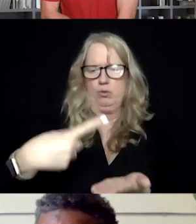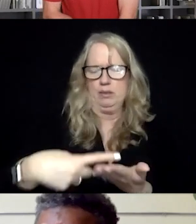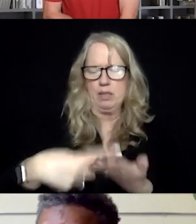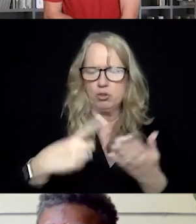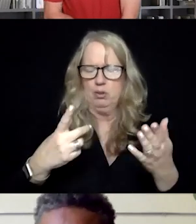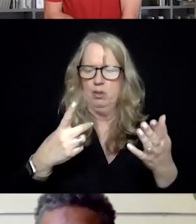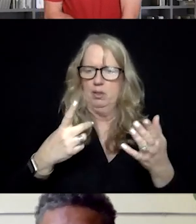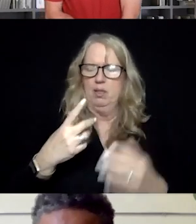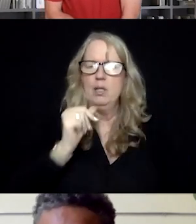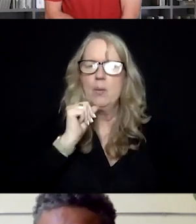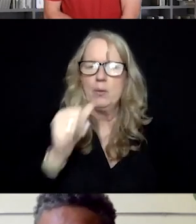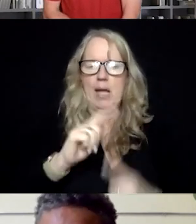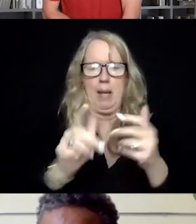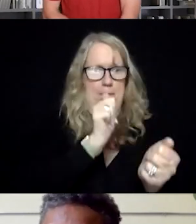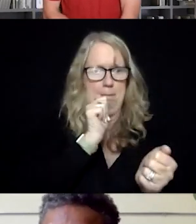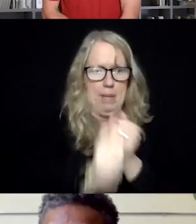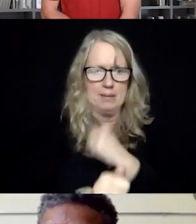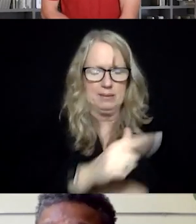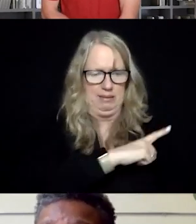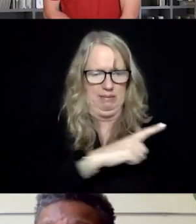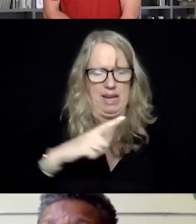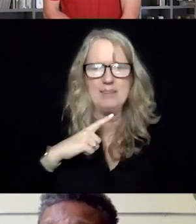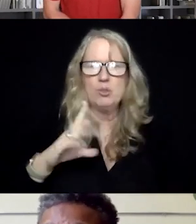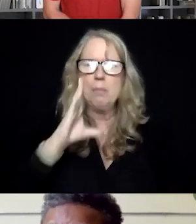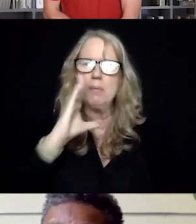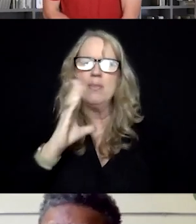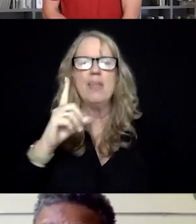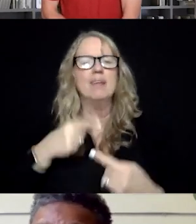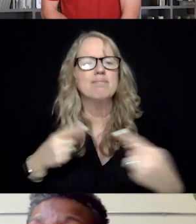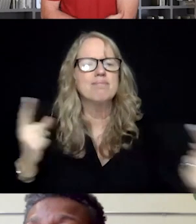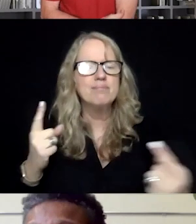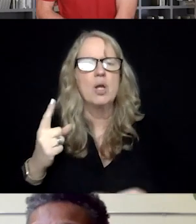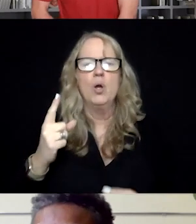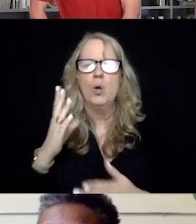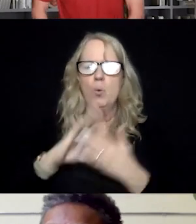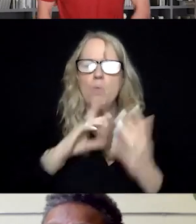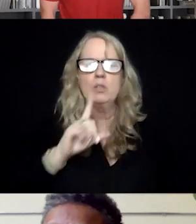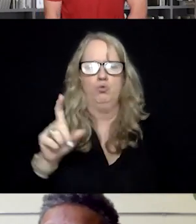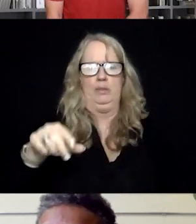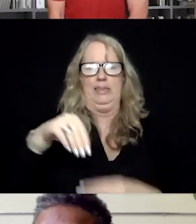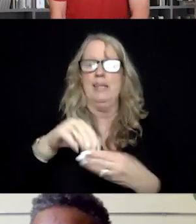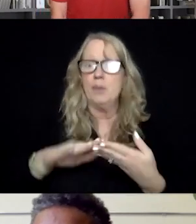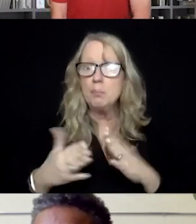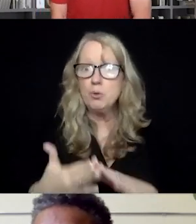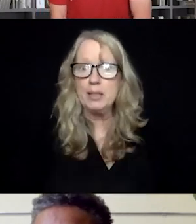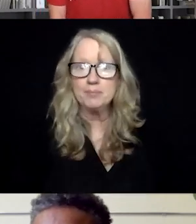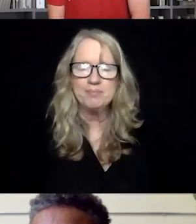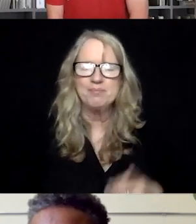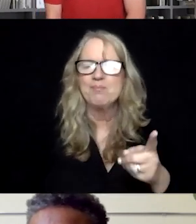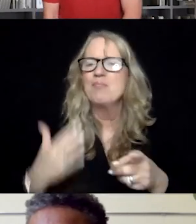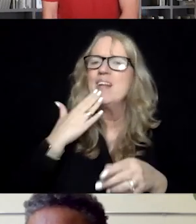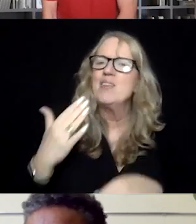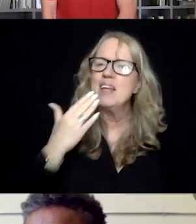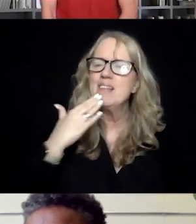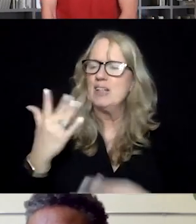that they're not passing legislation that is kind of going against the grain of what is really needed in communities. Thanks so much to our